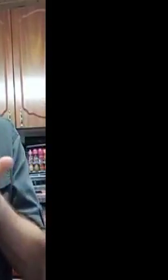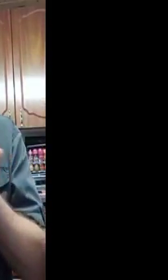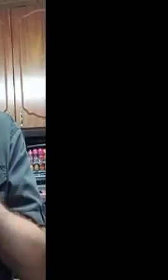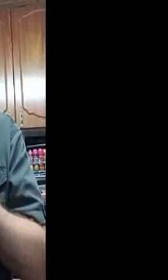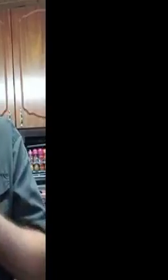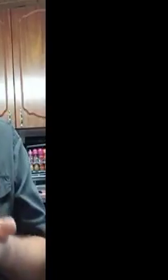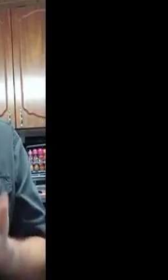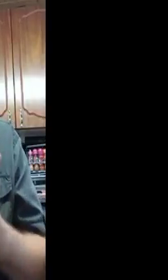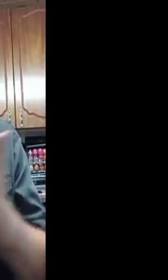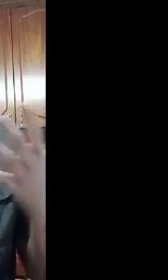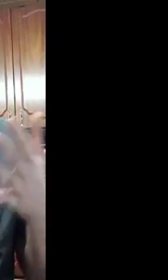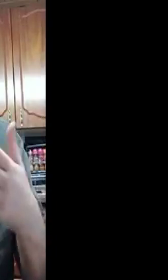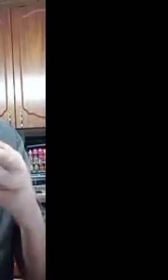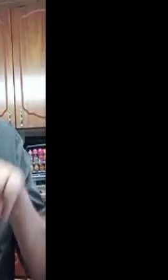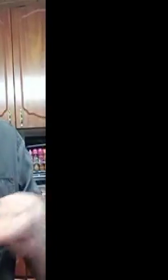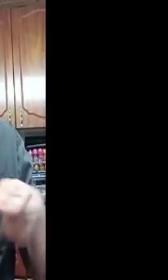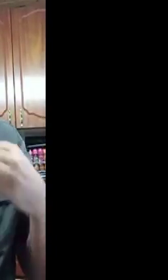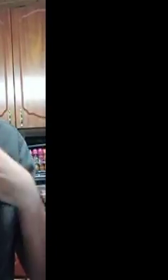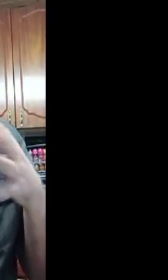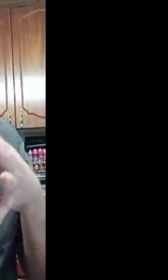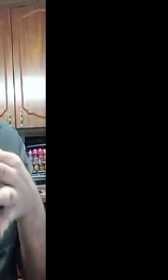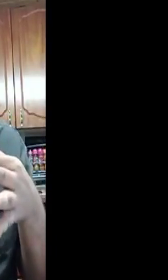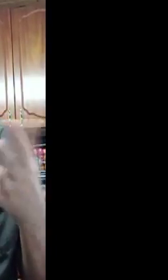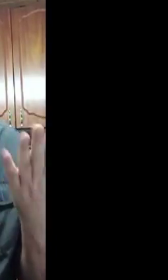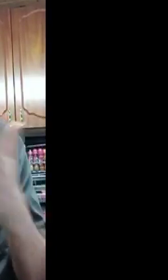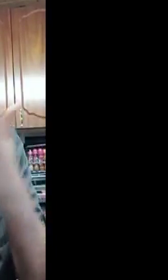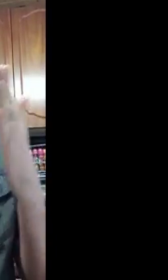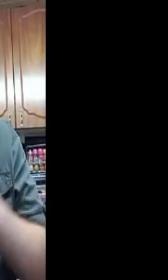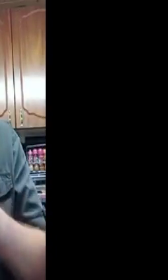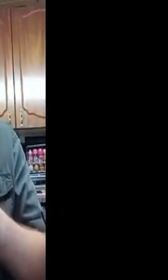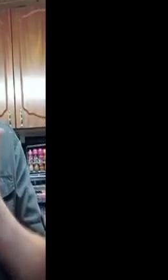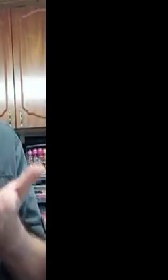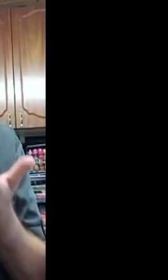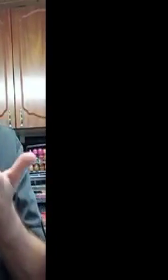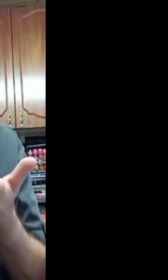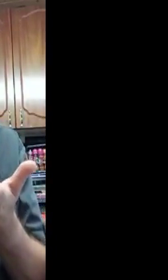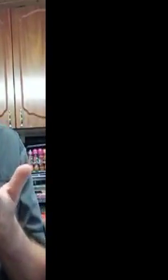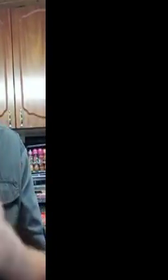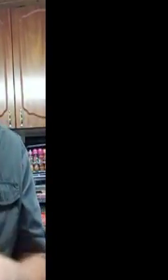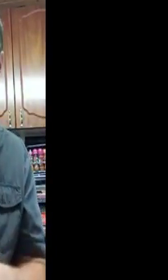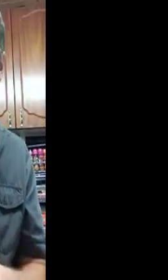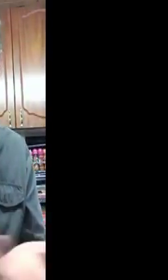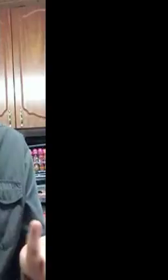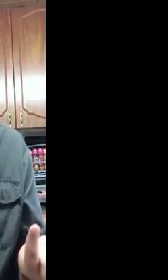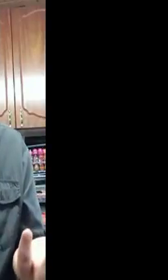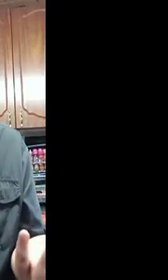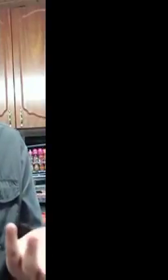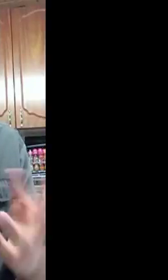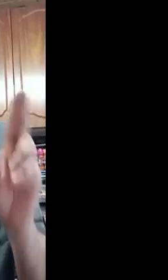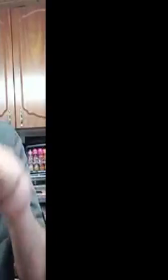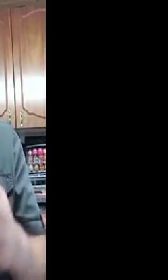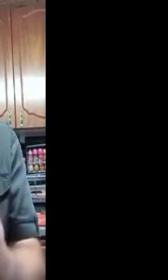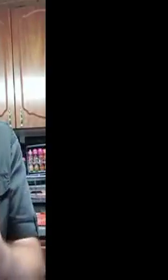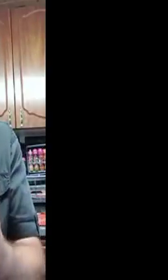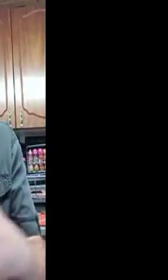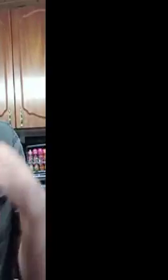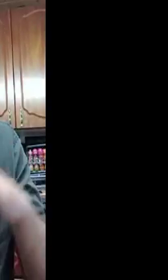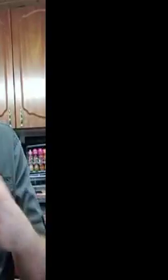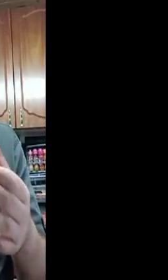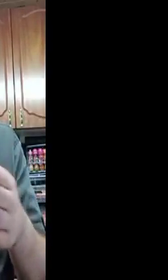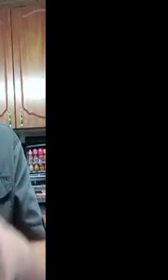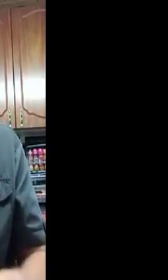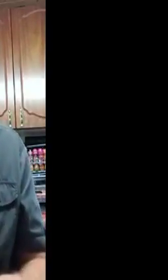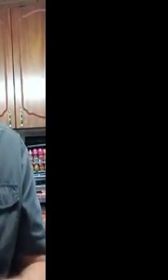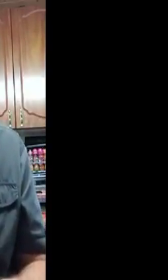and businesses who won't be insured due to the damage costs. I mean, can we have a commitment that a fund would be